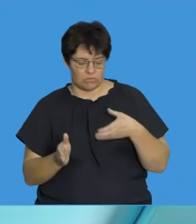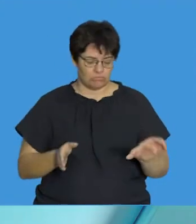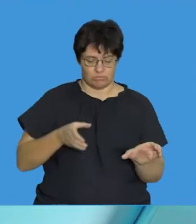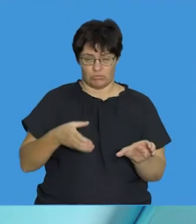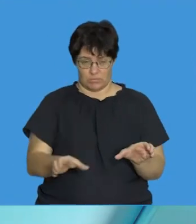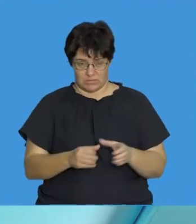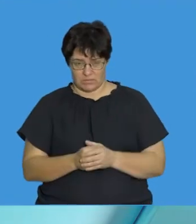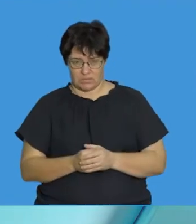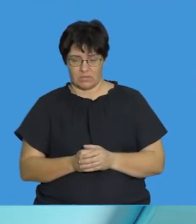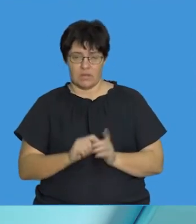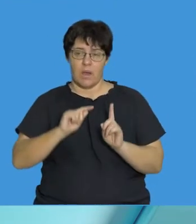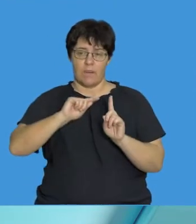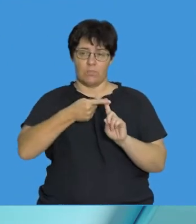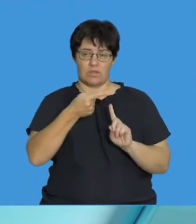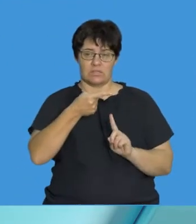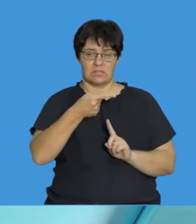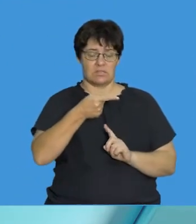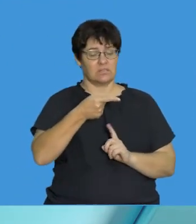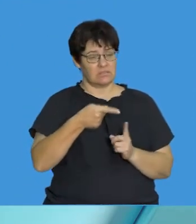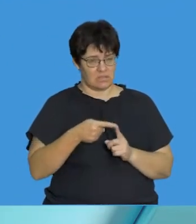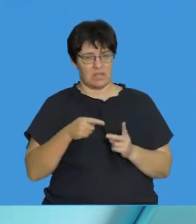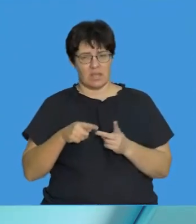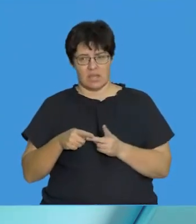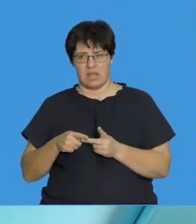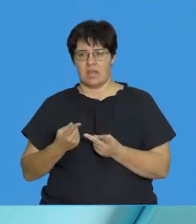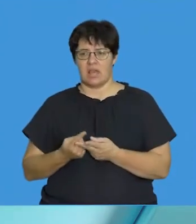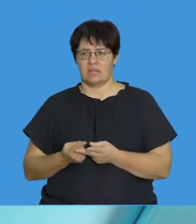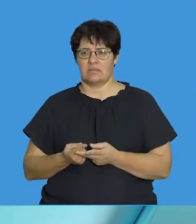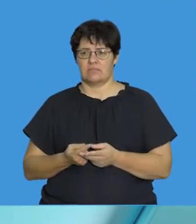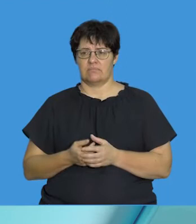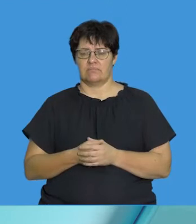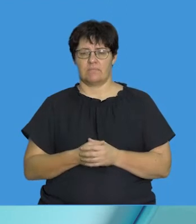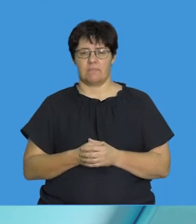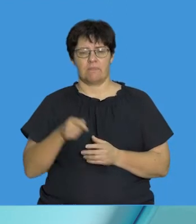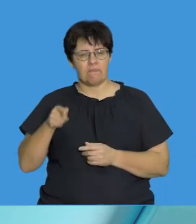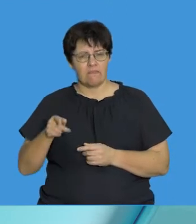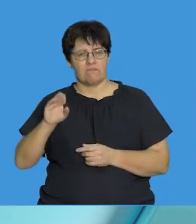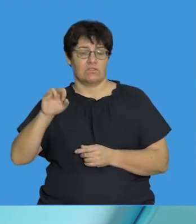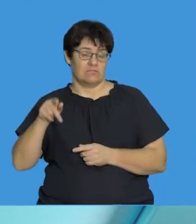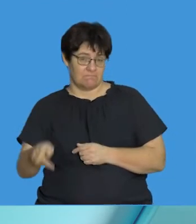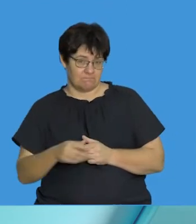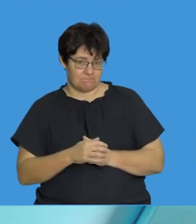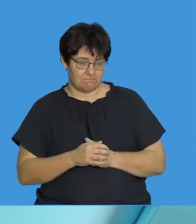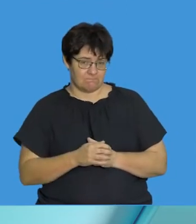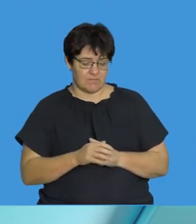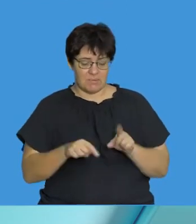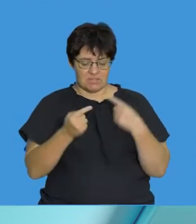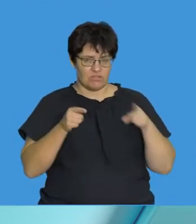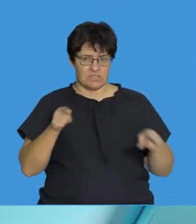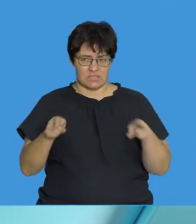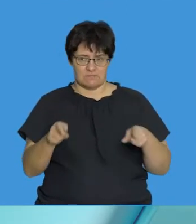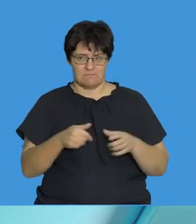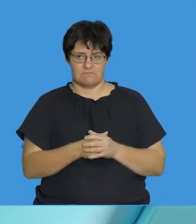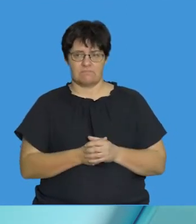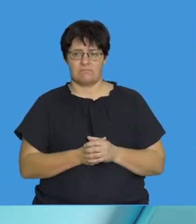them into two groups, a point mutation and a frame-shift mutation. At this point, let's try and understand the